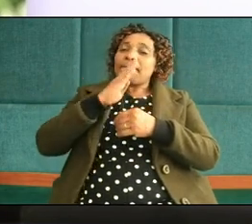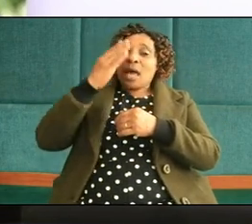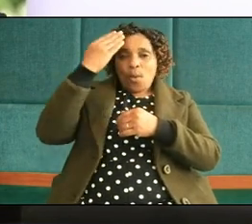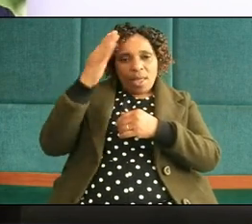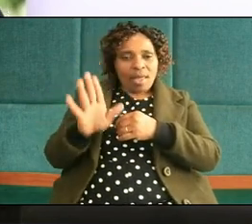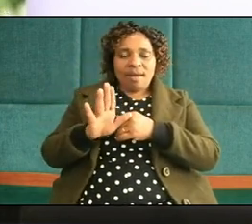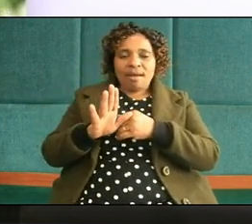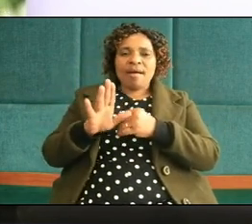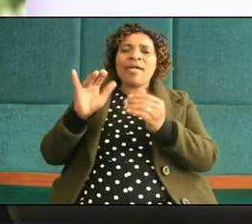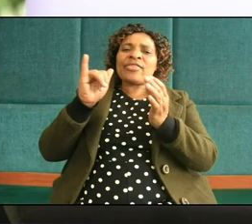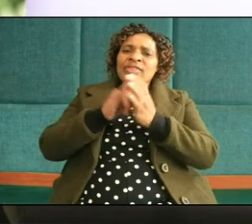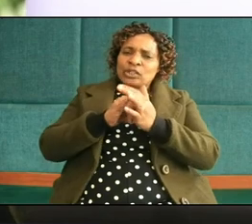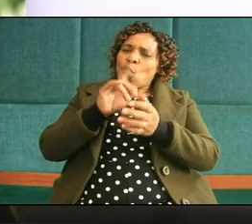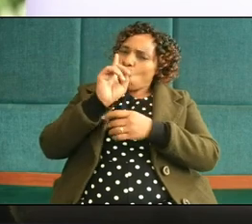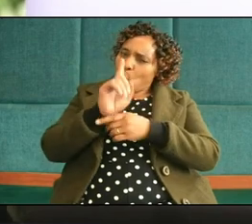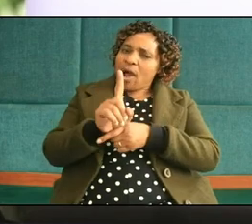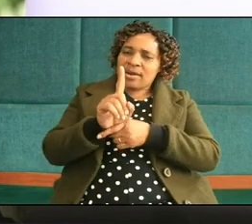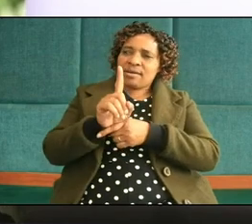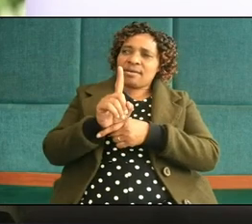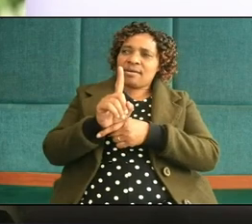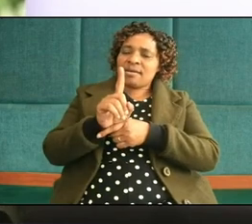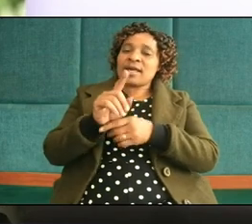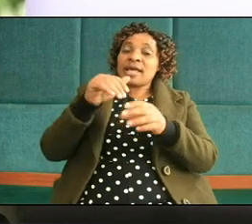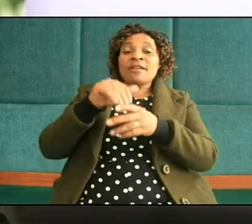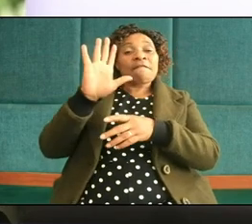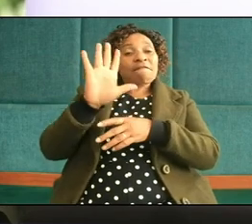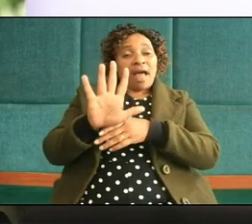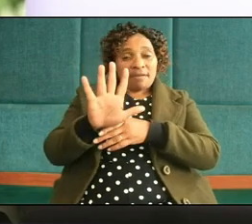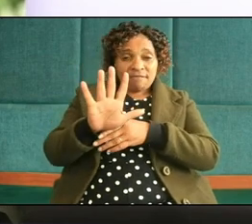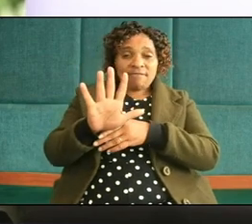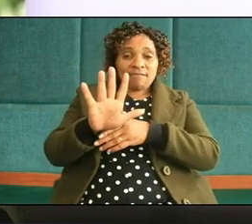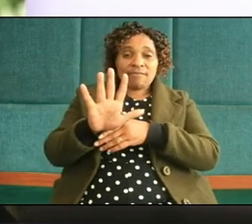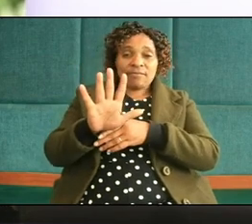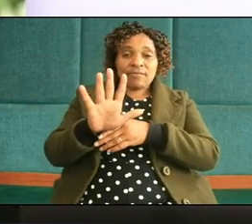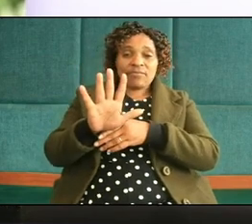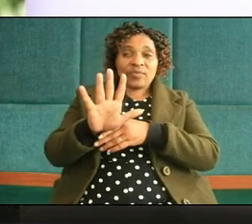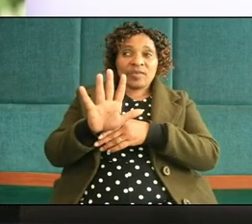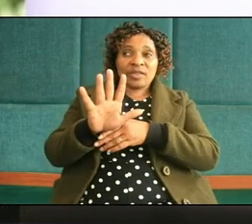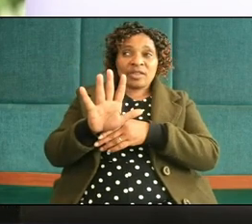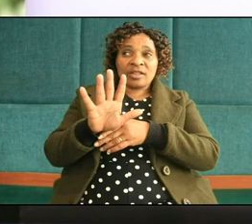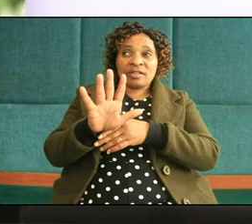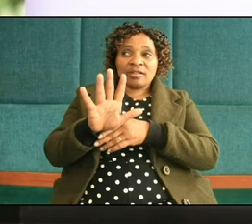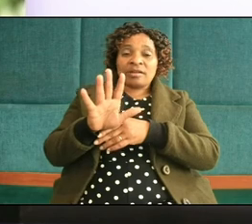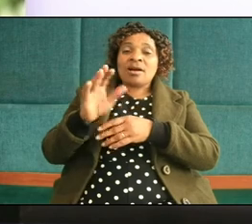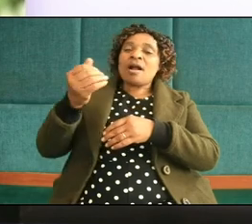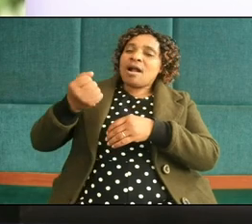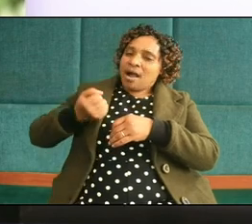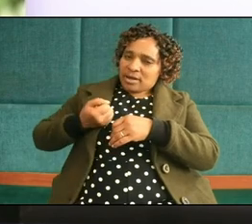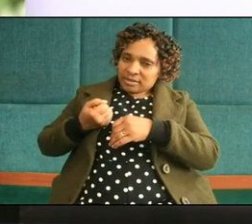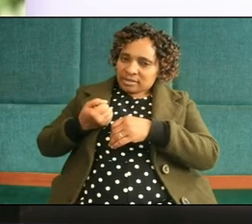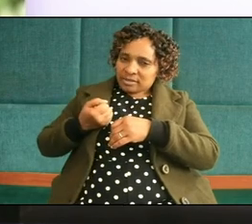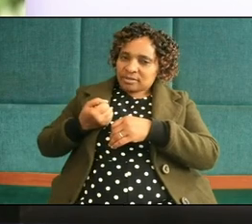that one in five girls in